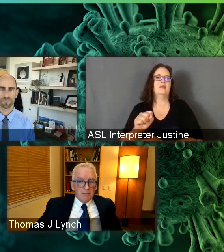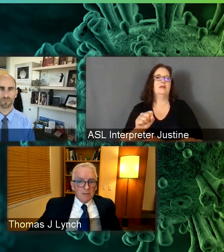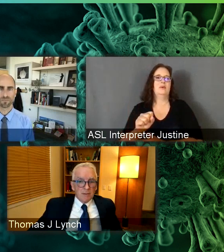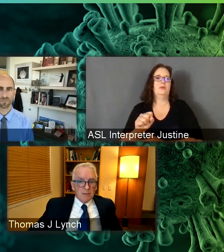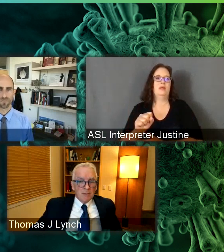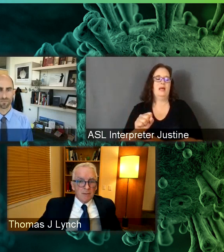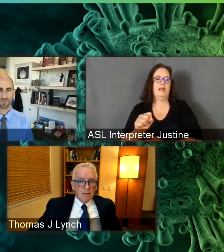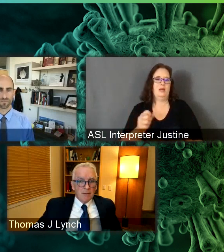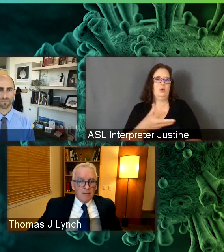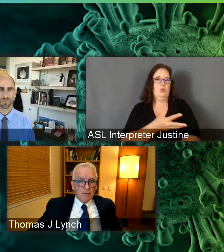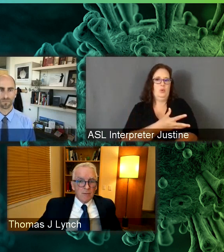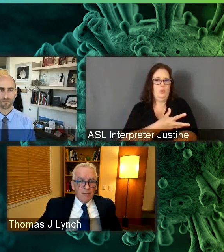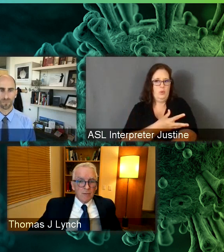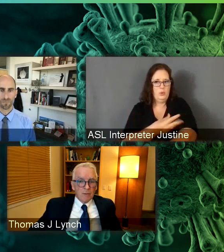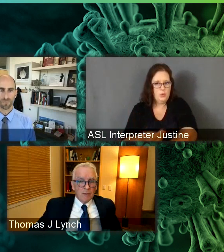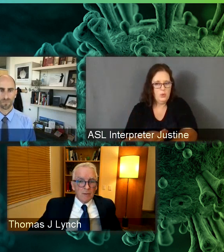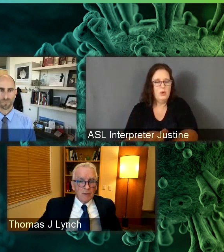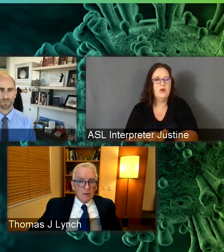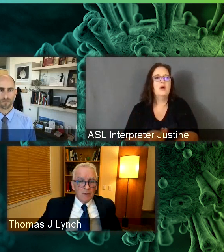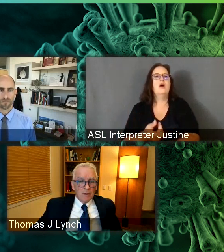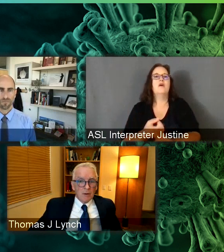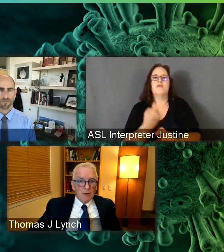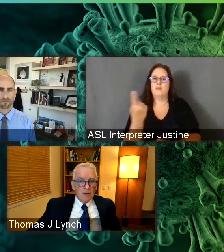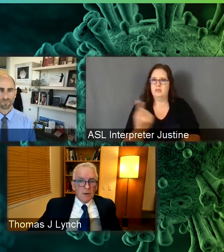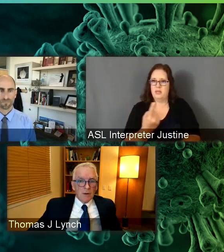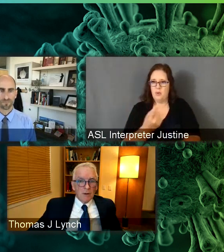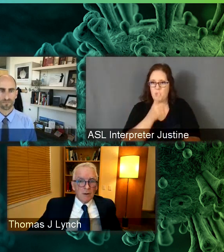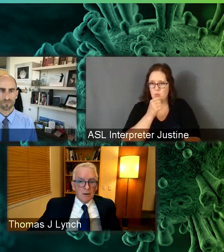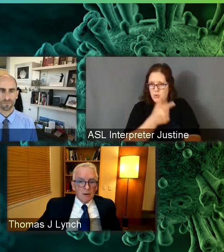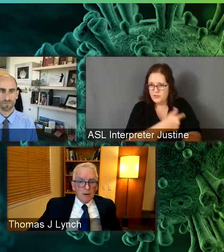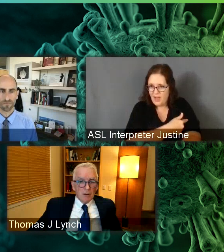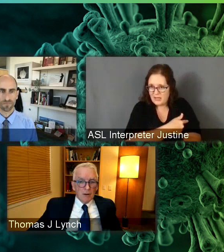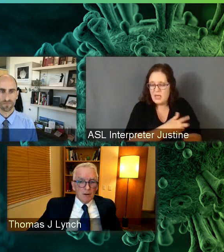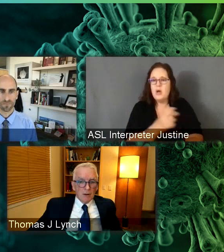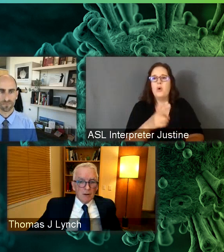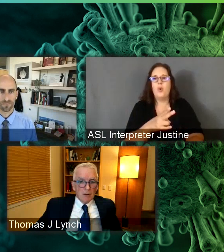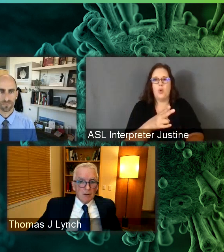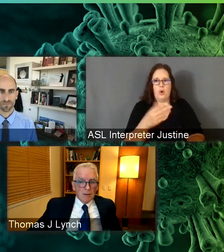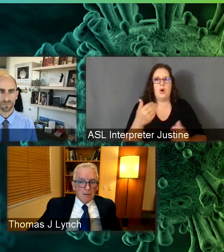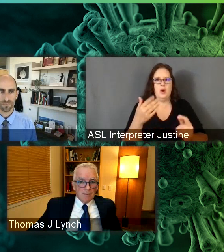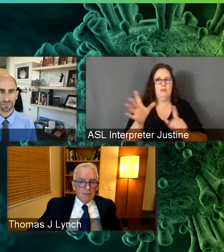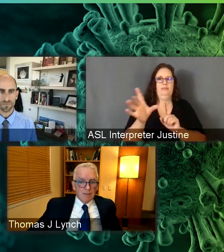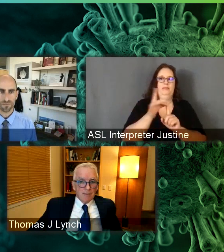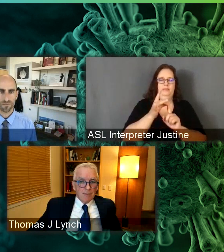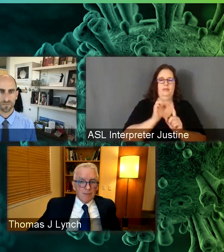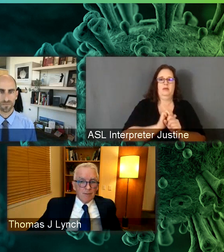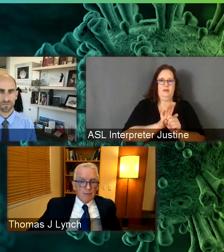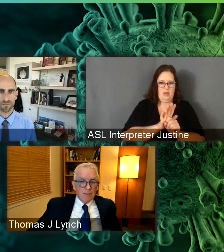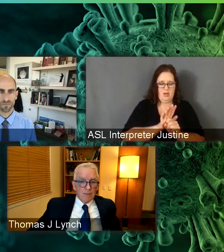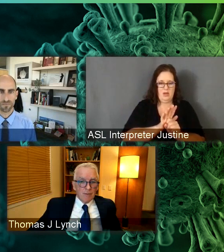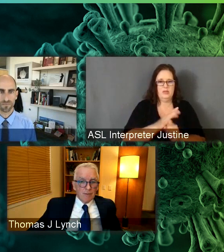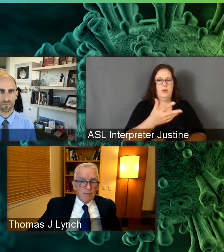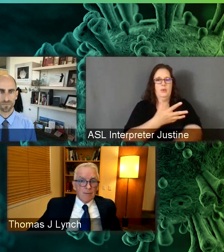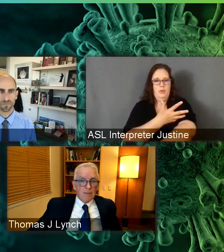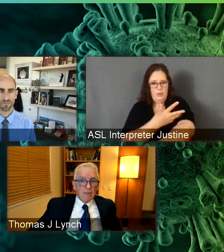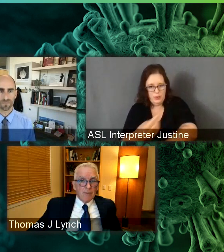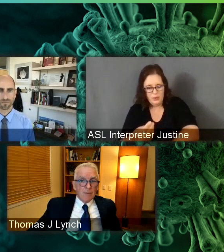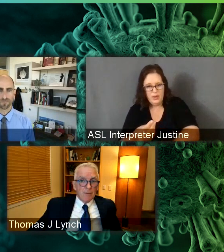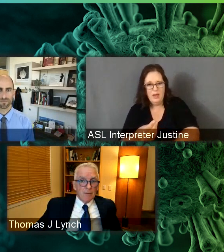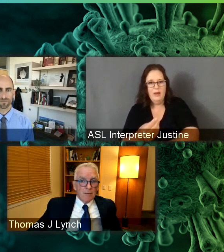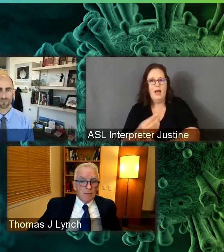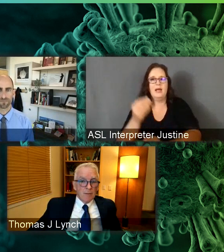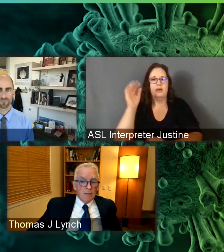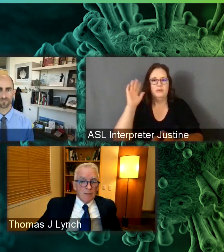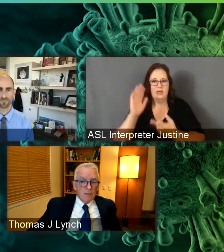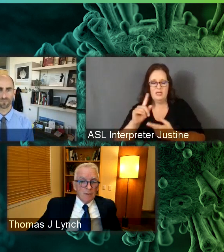convalescent individual or someone who has been vaccinated. You can take that sera and titer it down so you're at like 1 to 40 concentration, 1 to